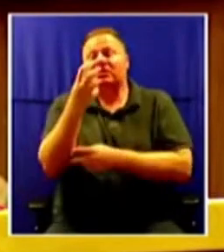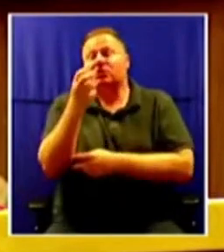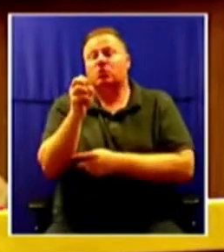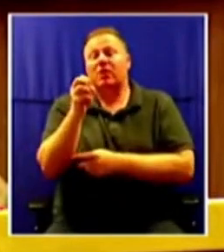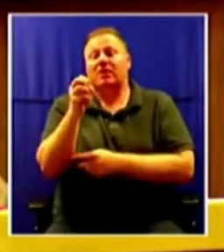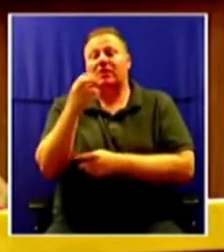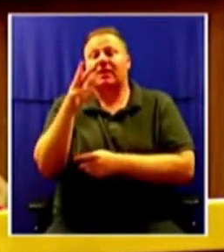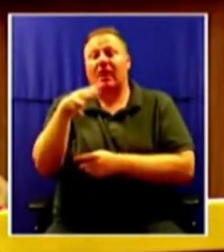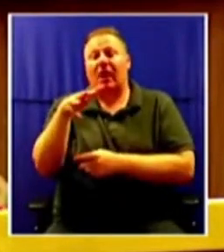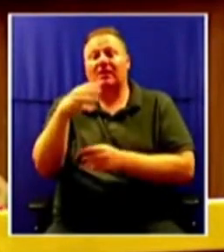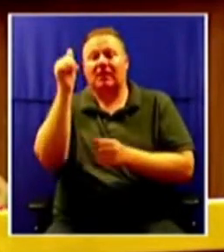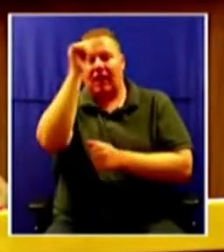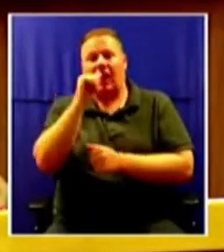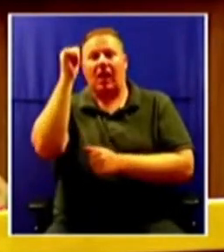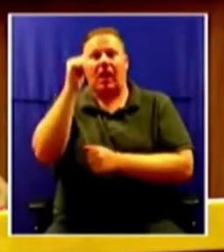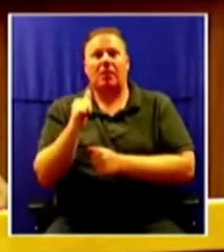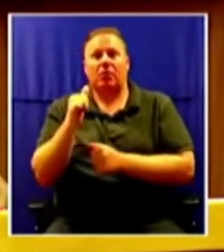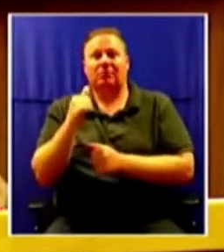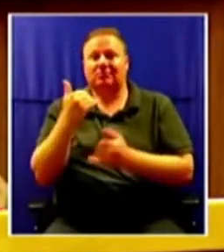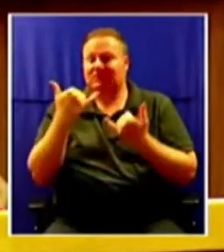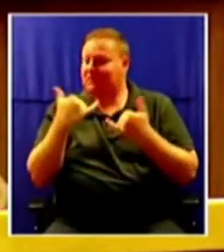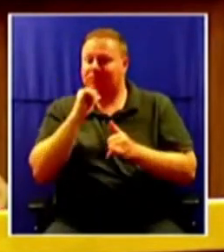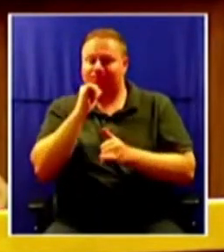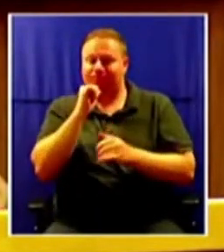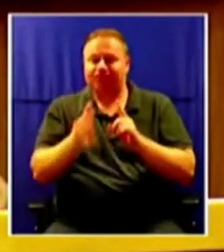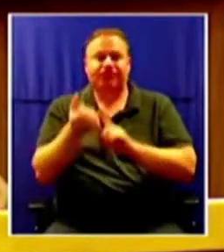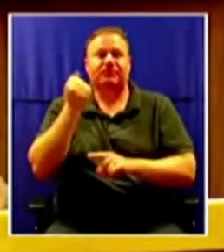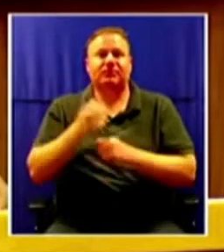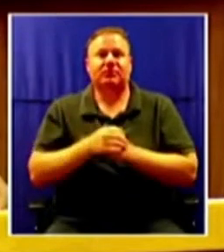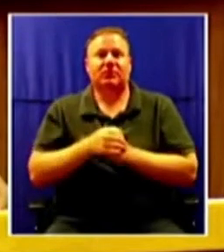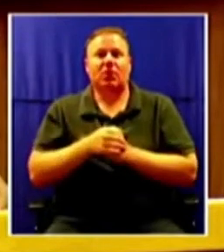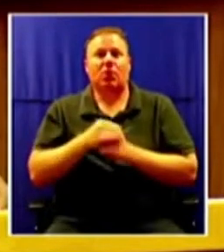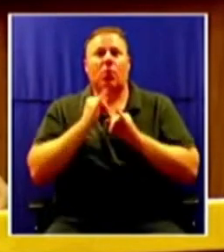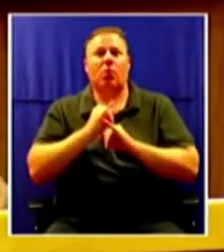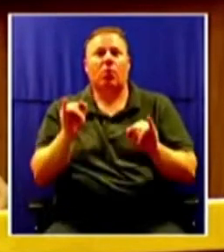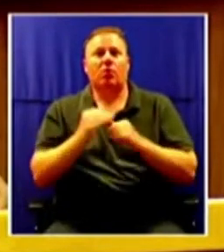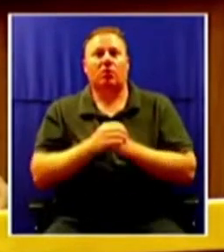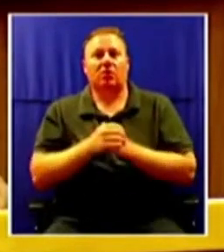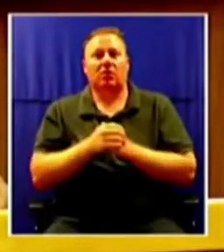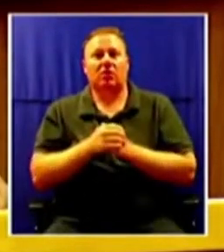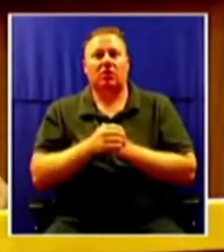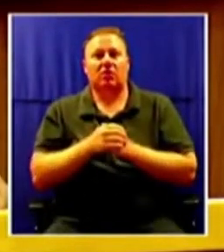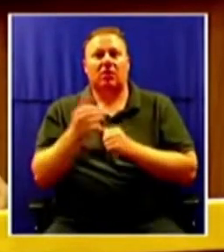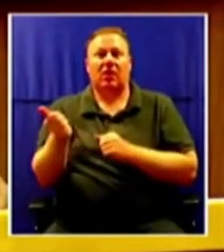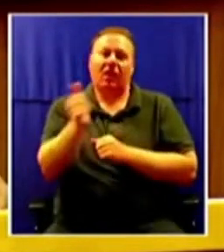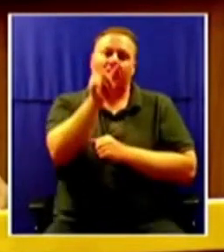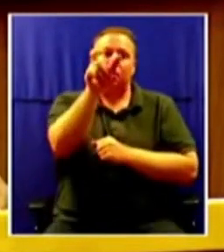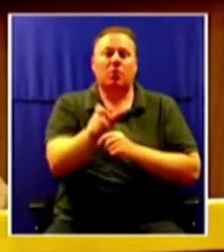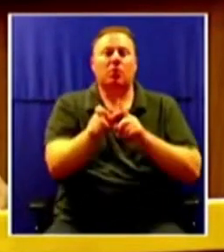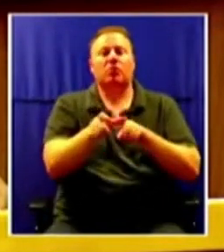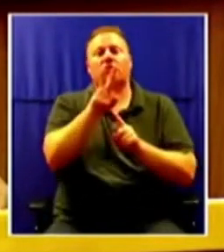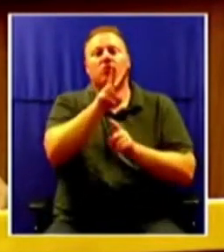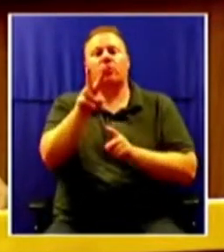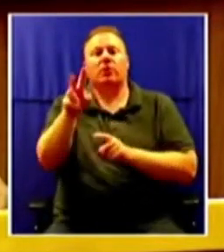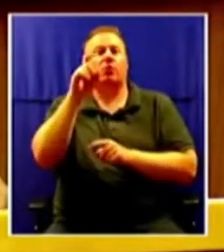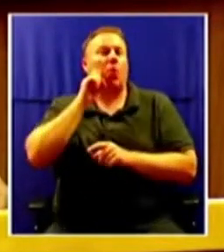and to this day, she has not been found. But what makes matters worse is that Makosa Zanes, who is 22 years of age from